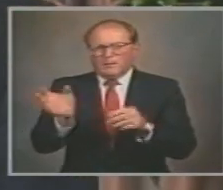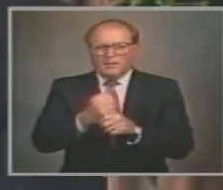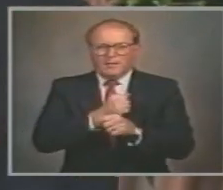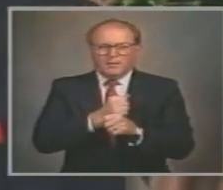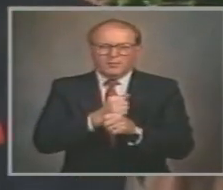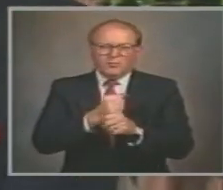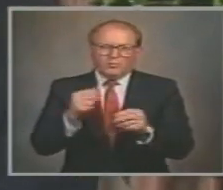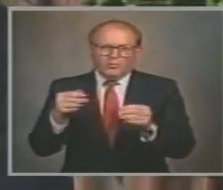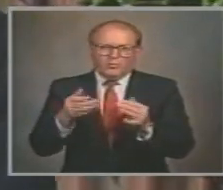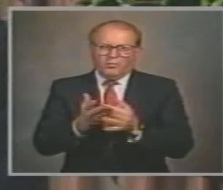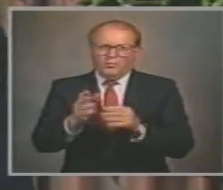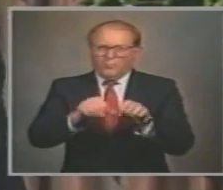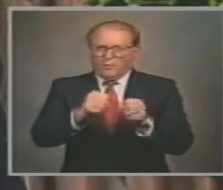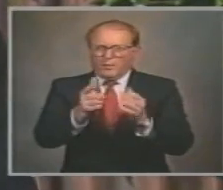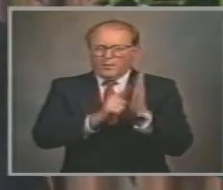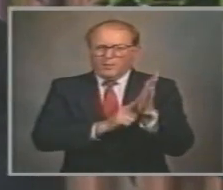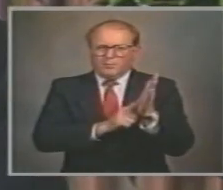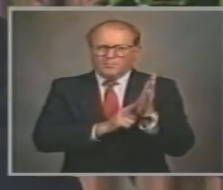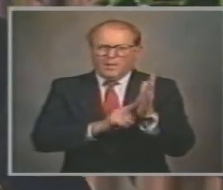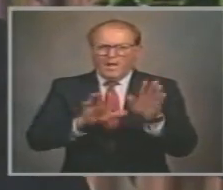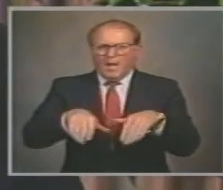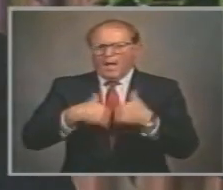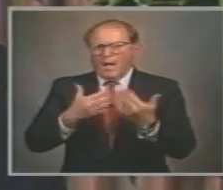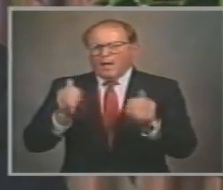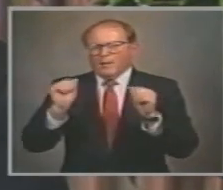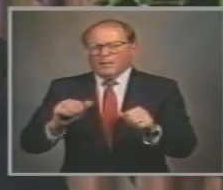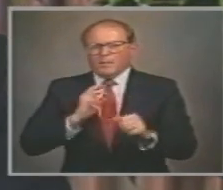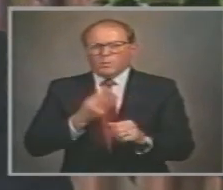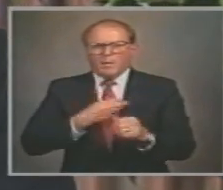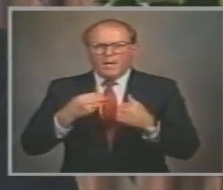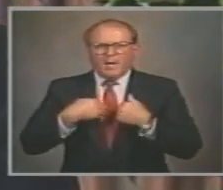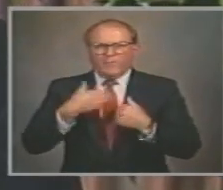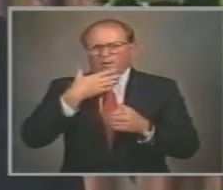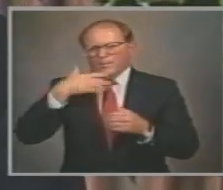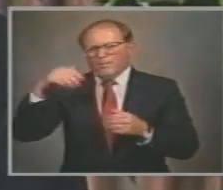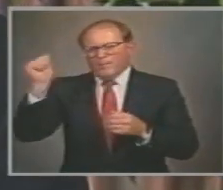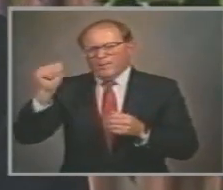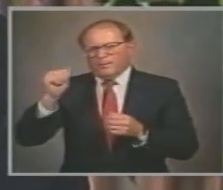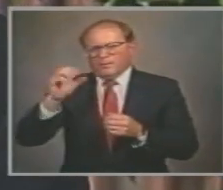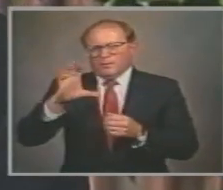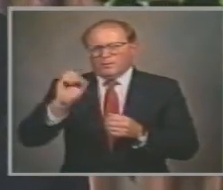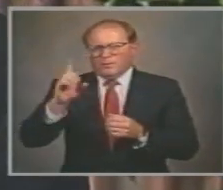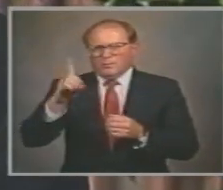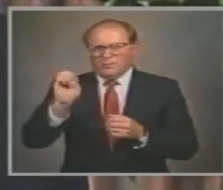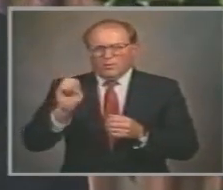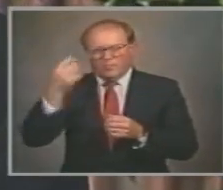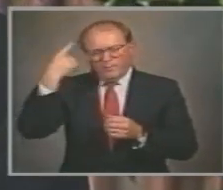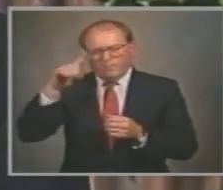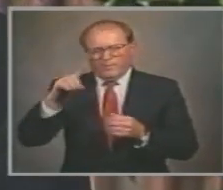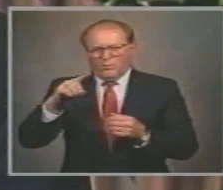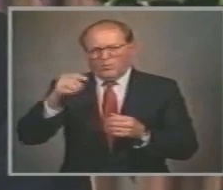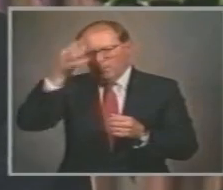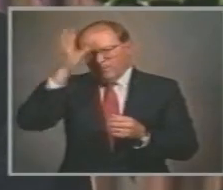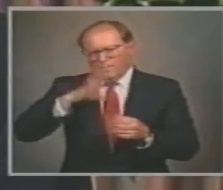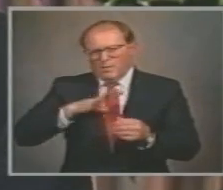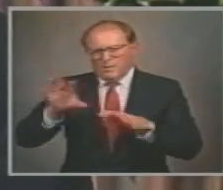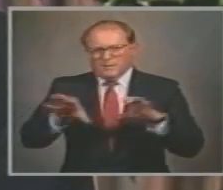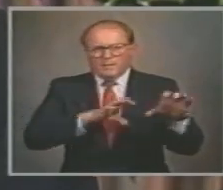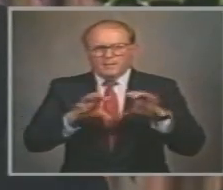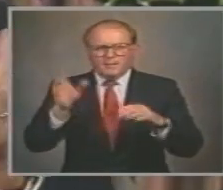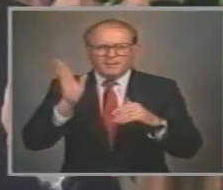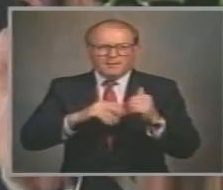Well, how could you possibly improve On a code of human behavior That's superior to that one?